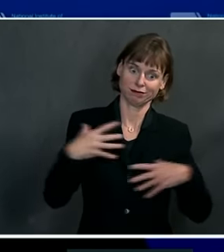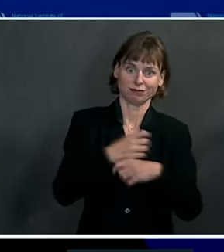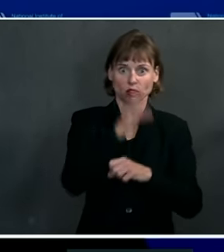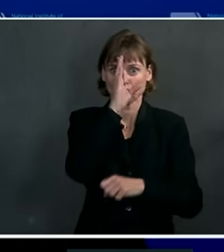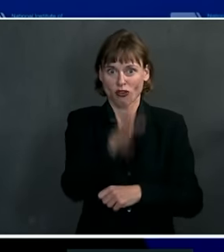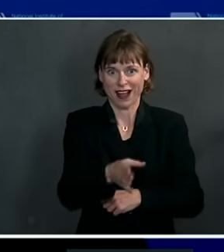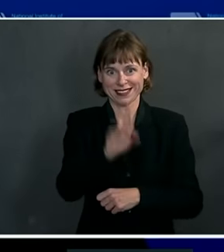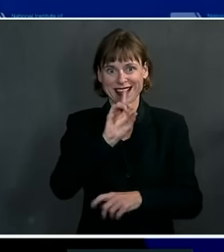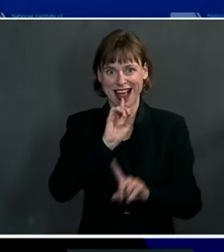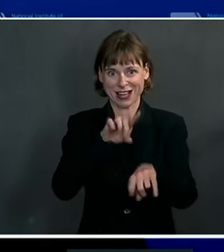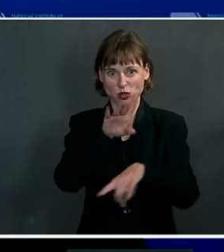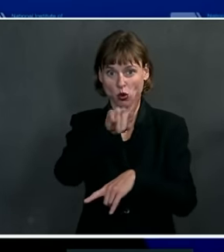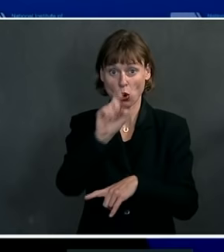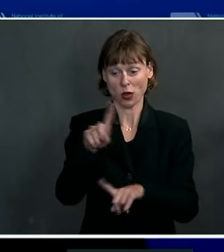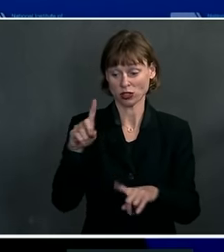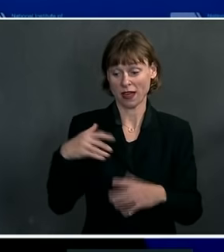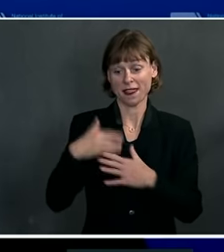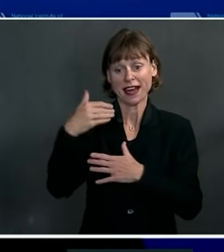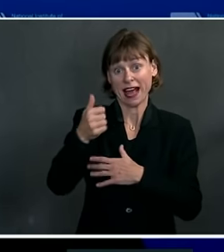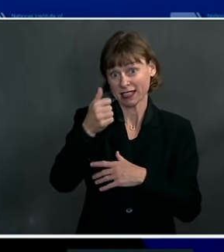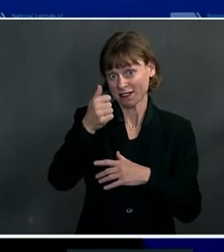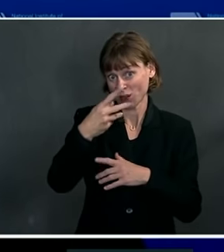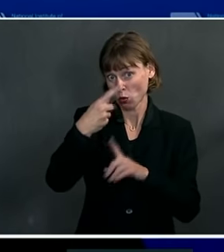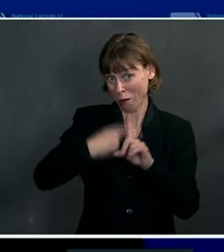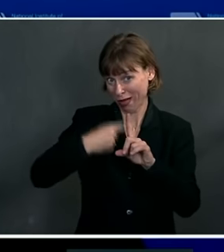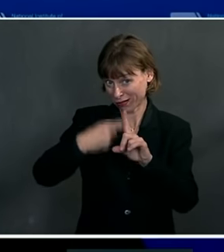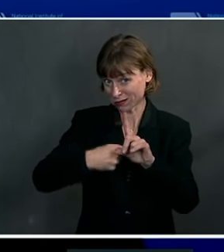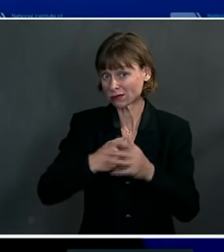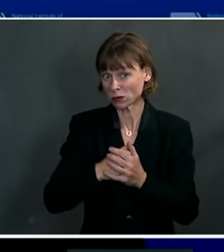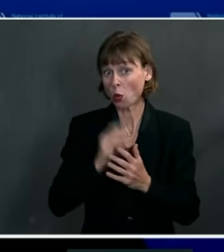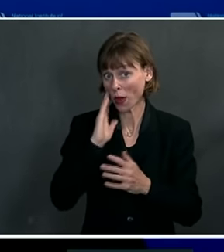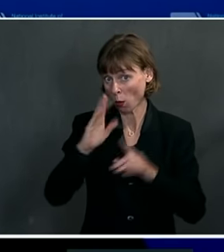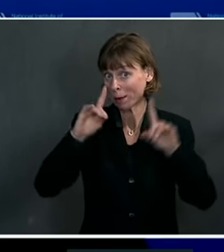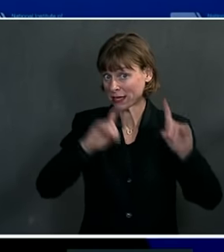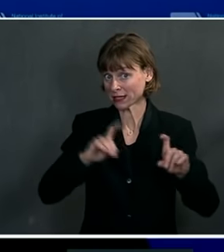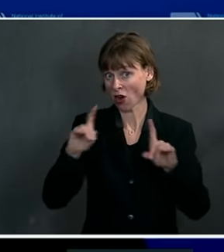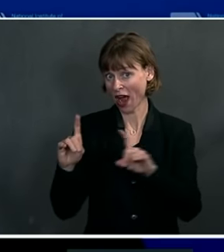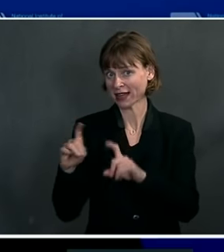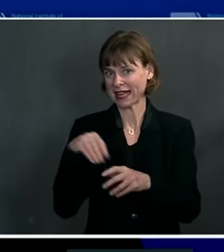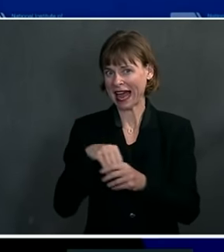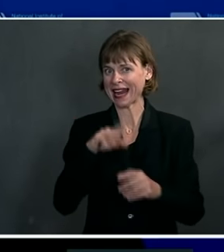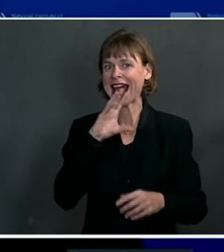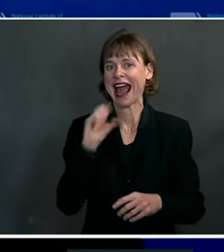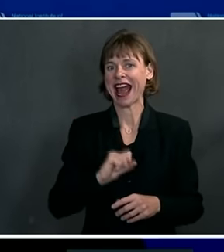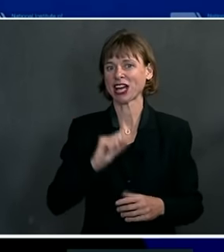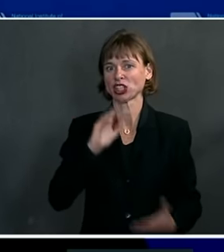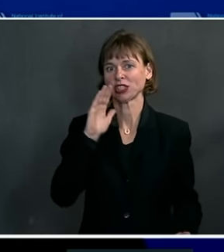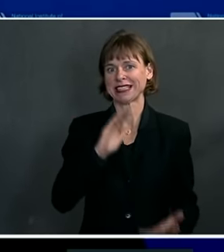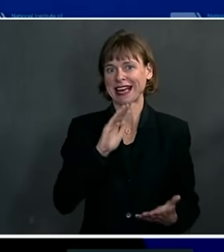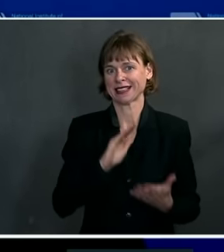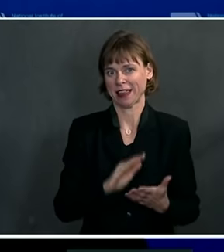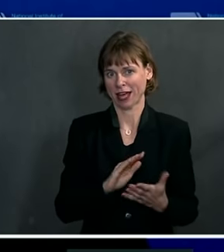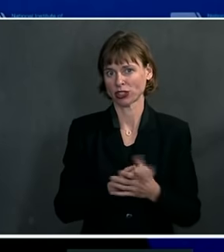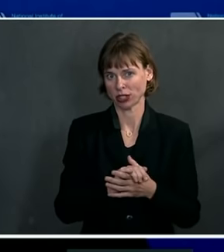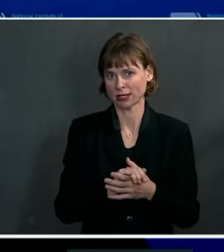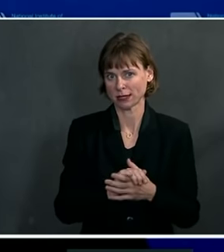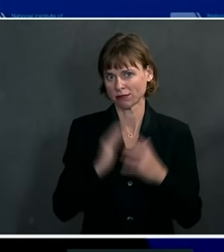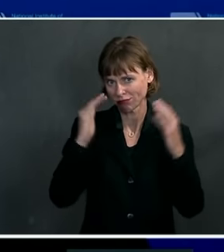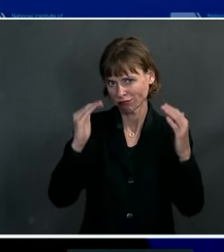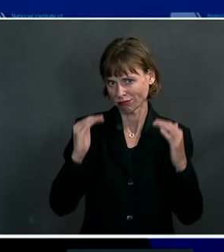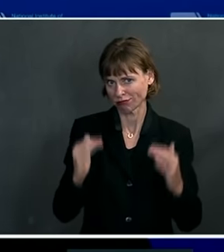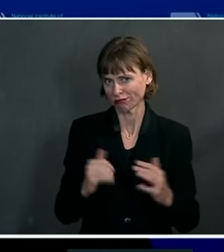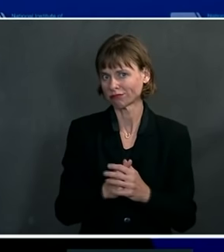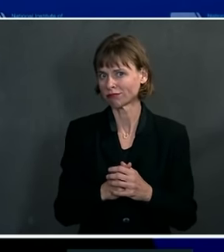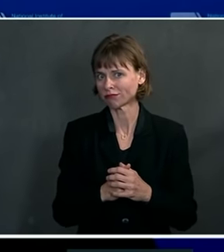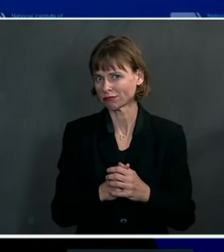over the next couple of months, we will be doing trials in an age de-escalation manner, so that hopefully,